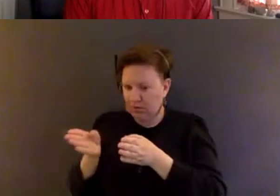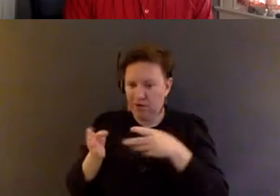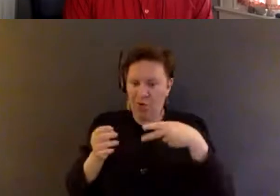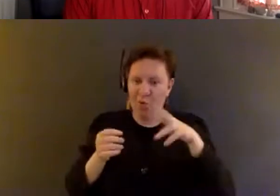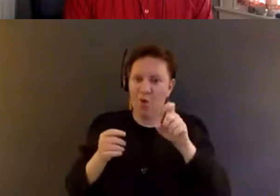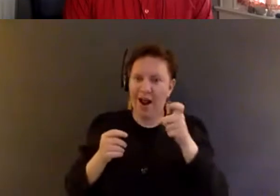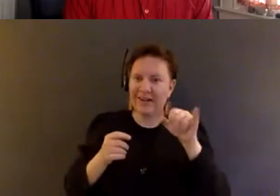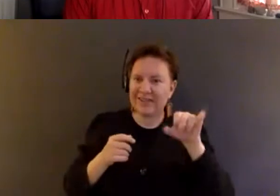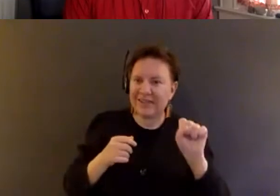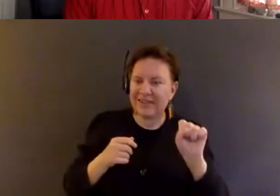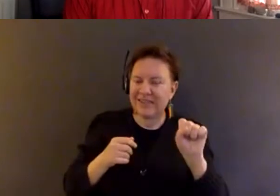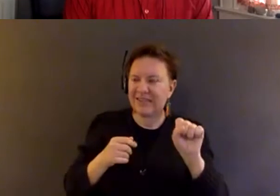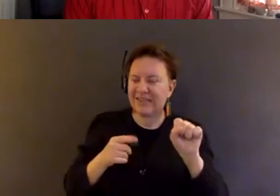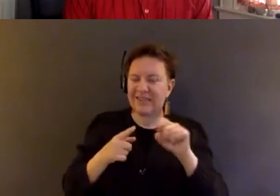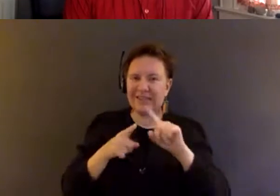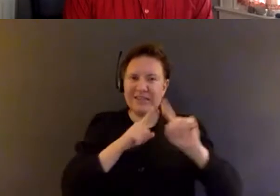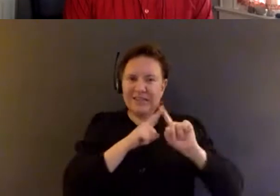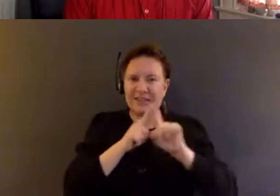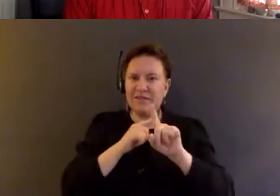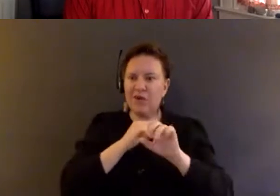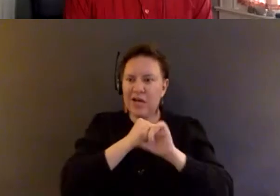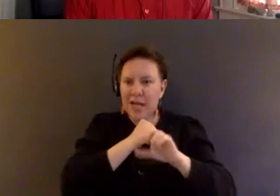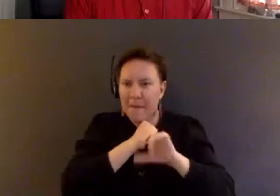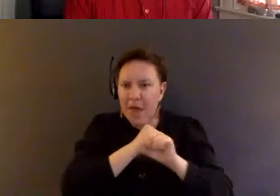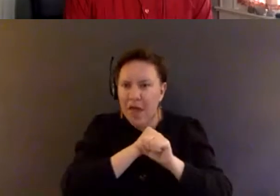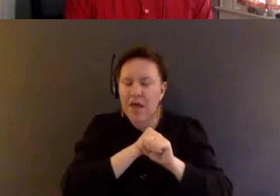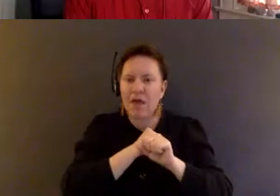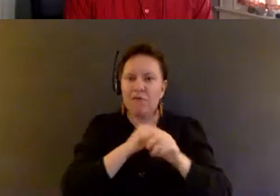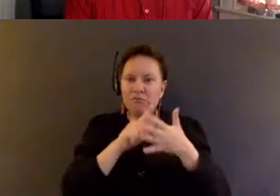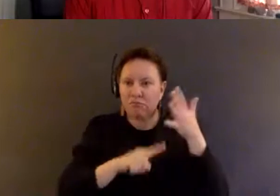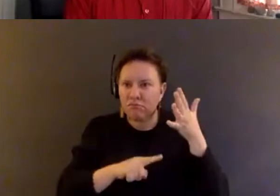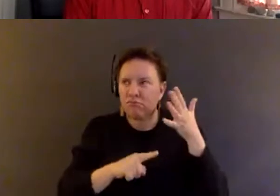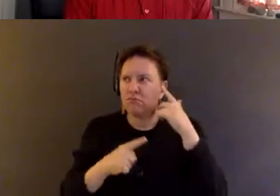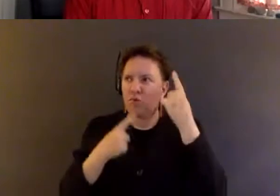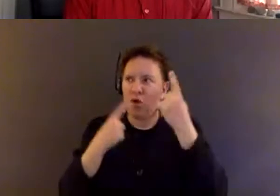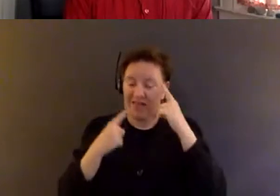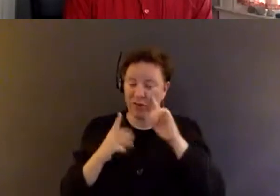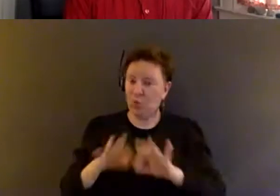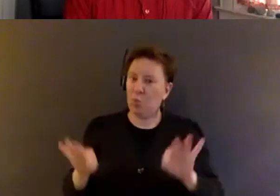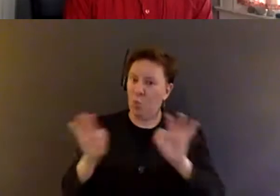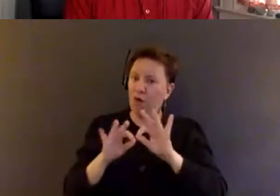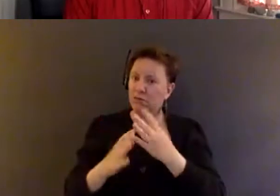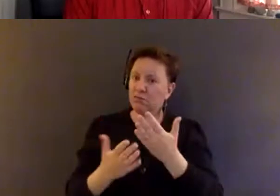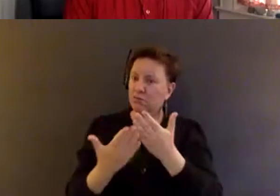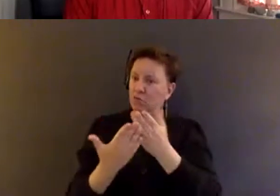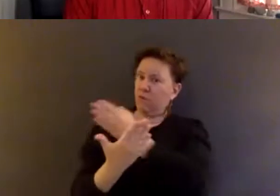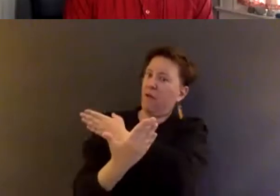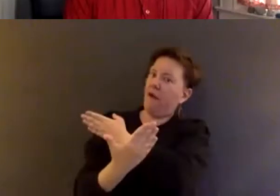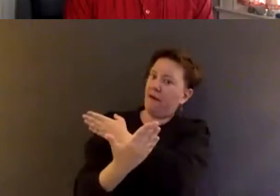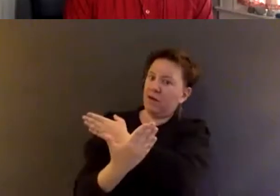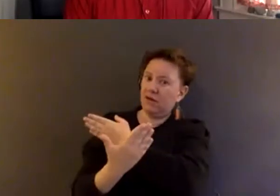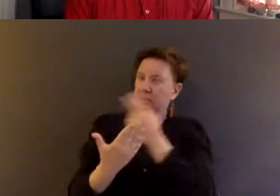um, the campaigns are, you know, I think it's really important to kind of learn from that. So I'm not gonna, um,